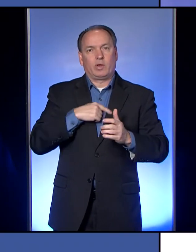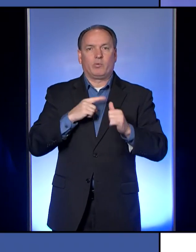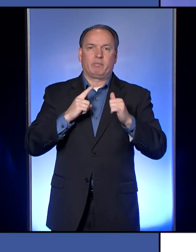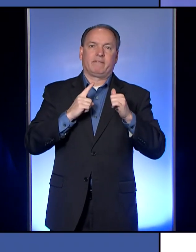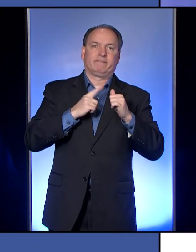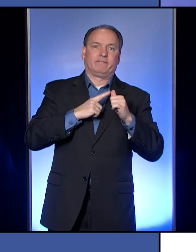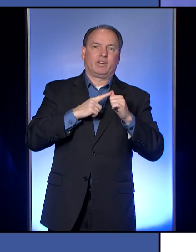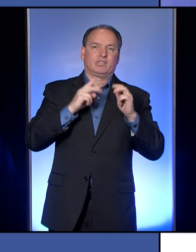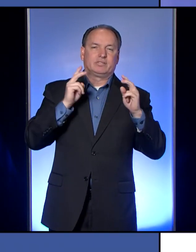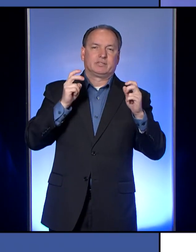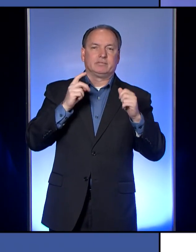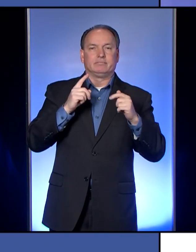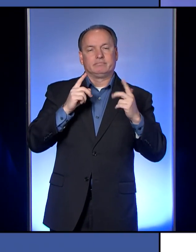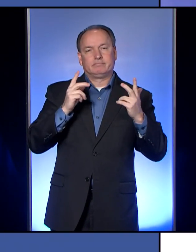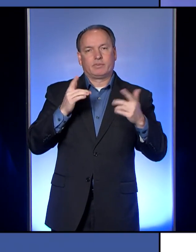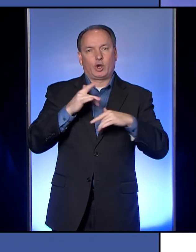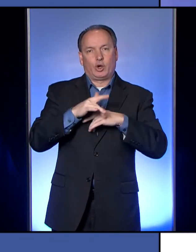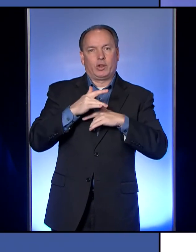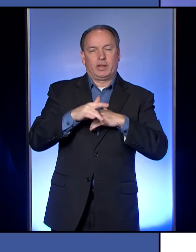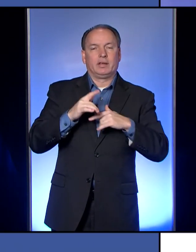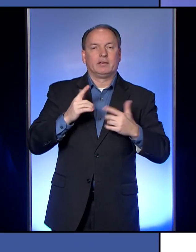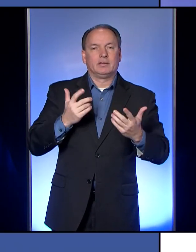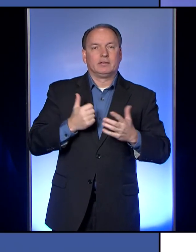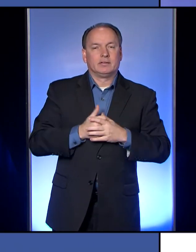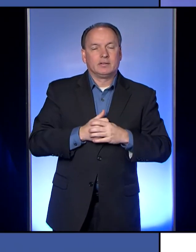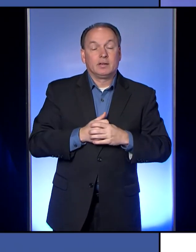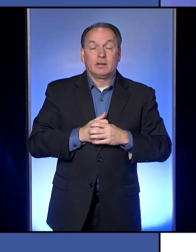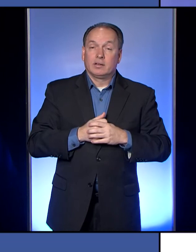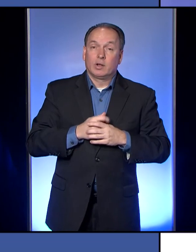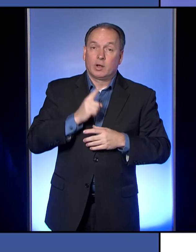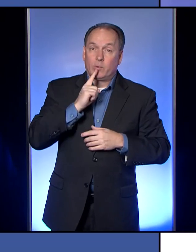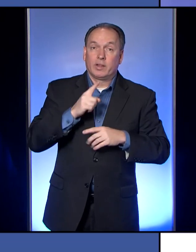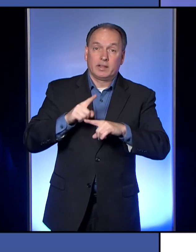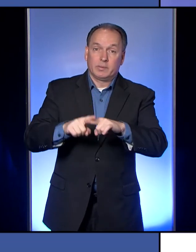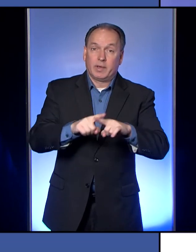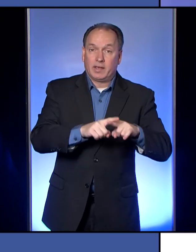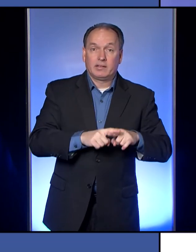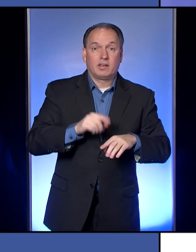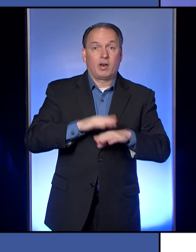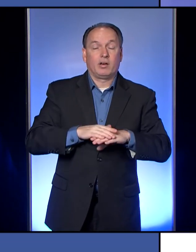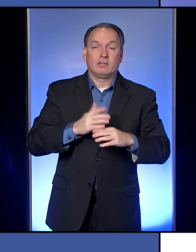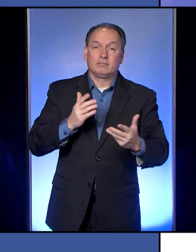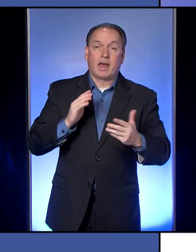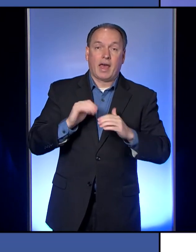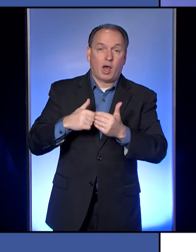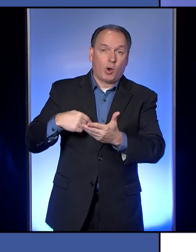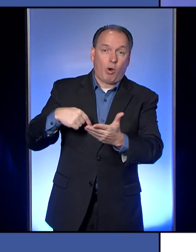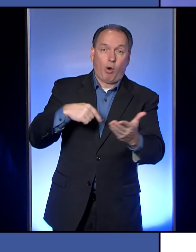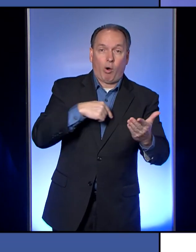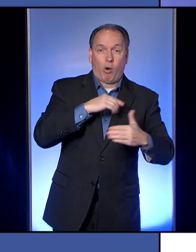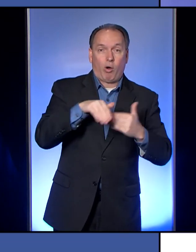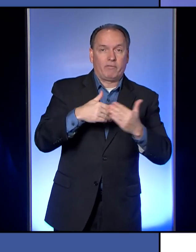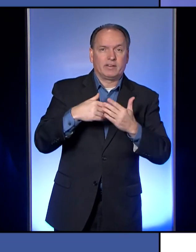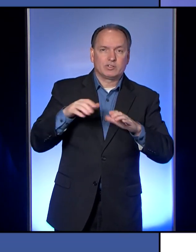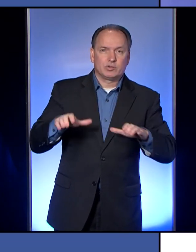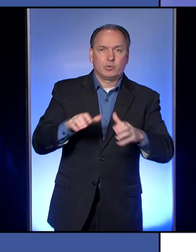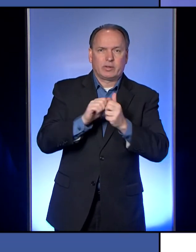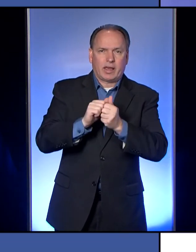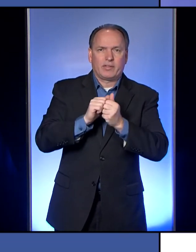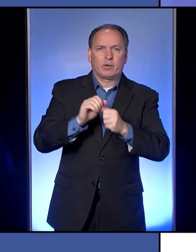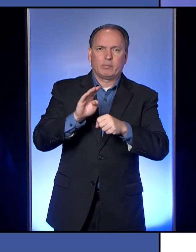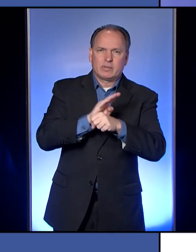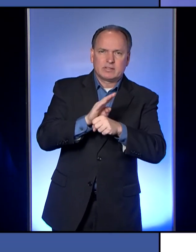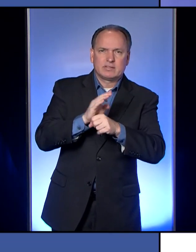they would look at to be one of the early, early ones. So it's really going to all depend on how well we all do collectively, businesses and